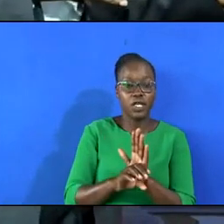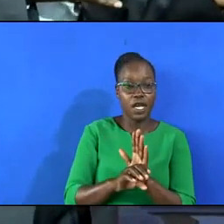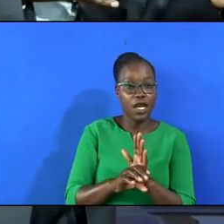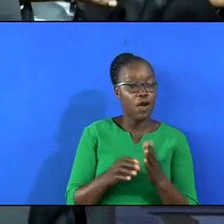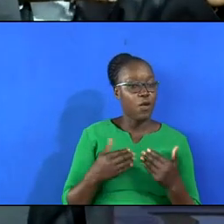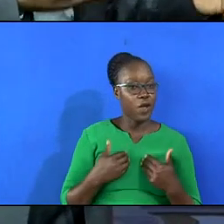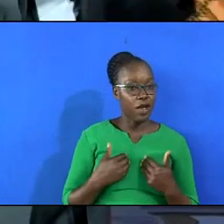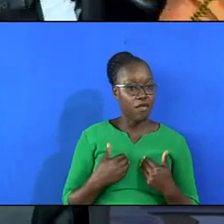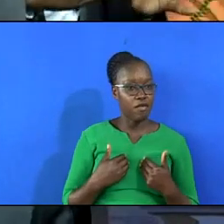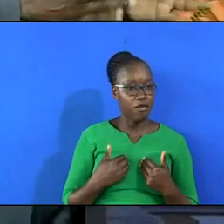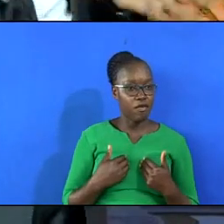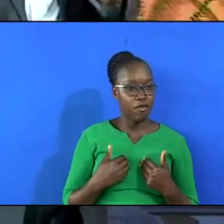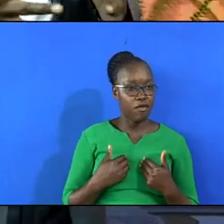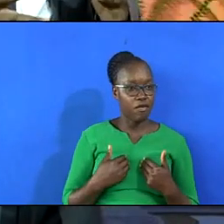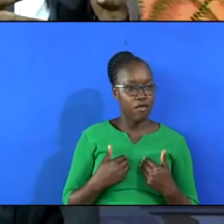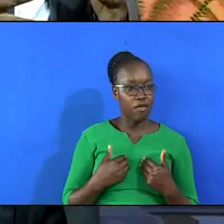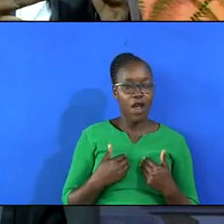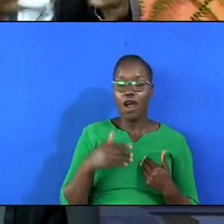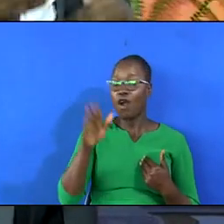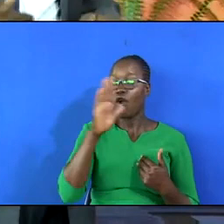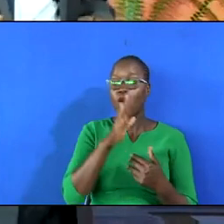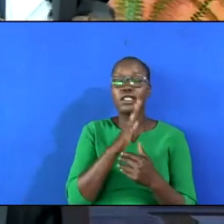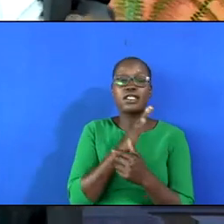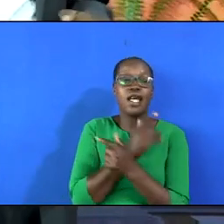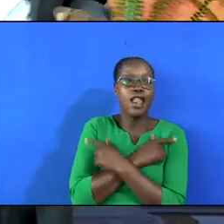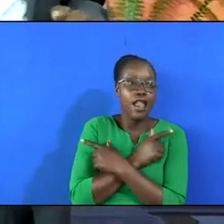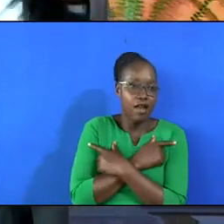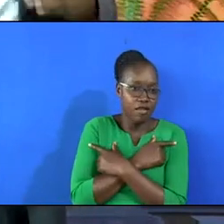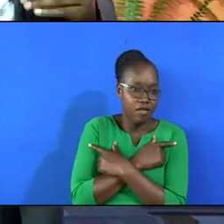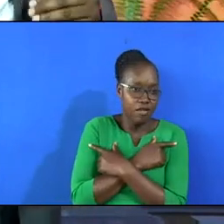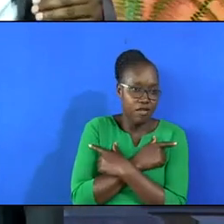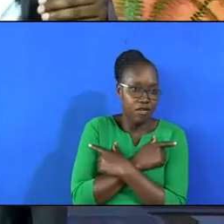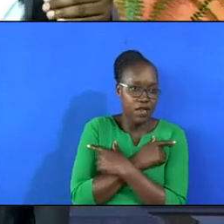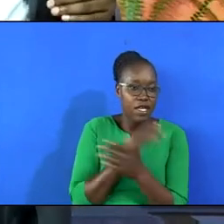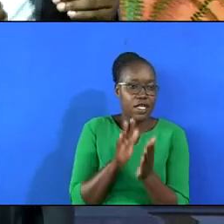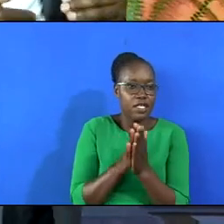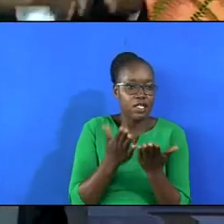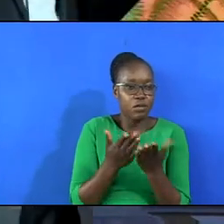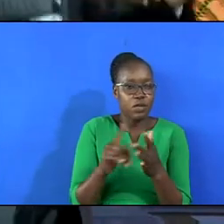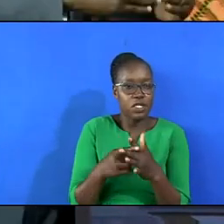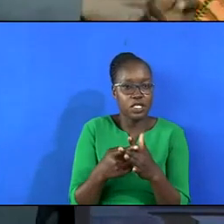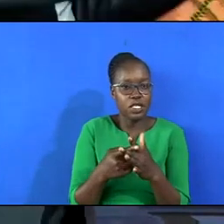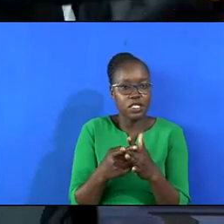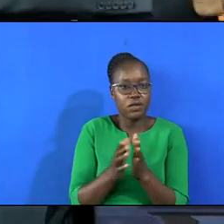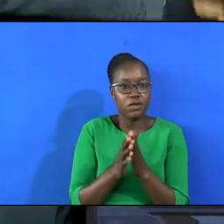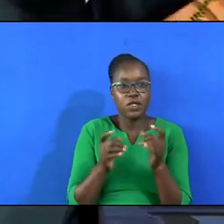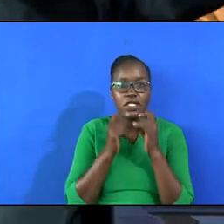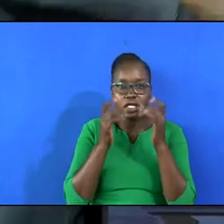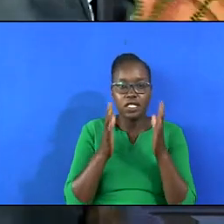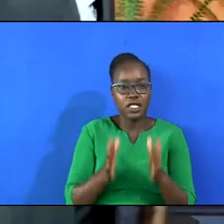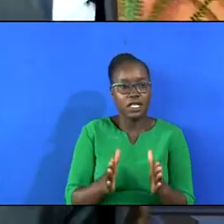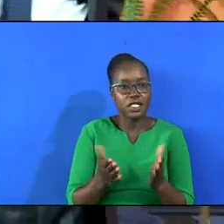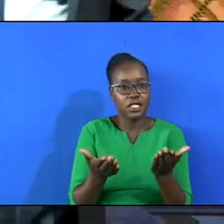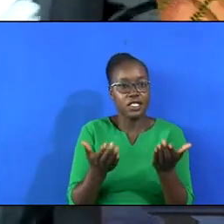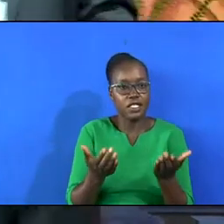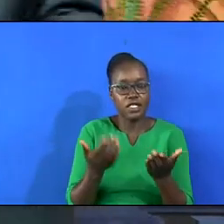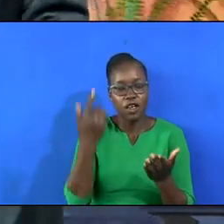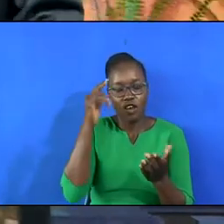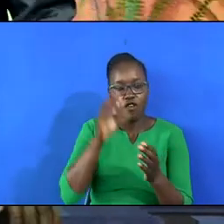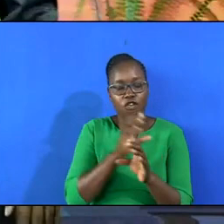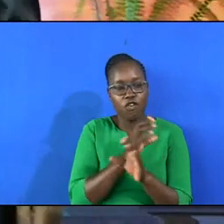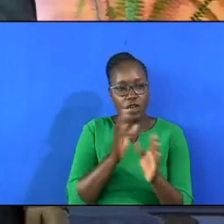we have, is called God's Love. Otherwise, the book was starting with sinners' need for Christ.